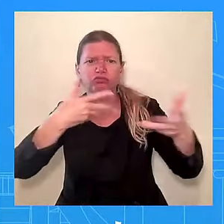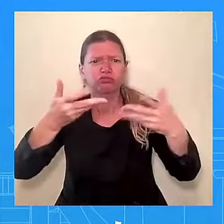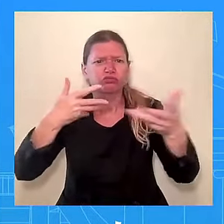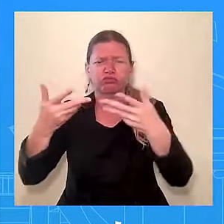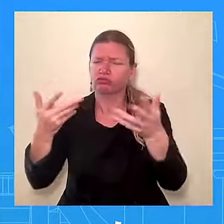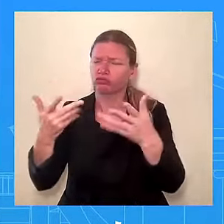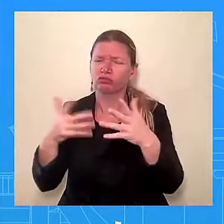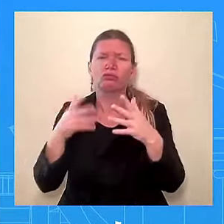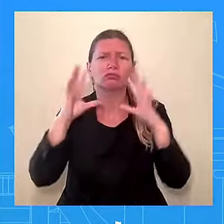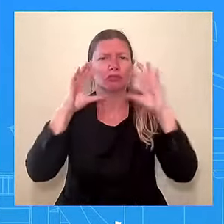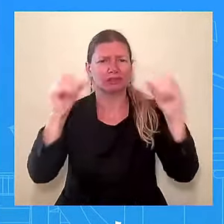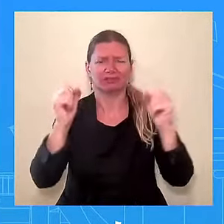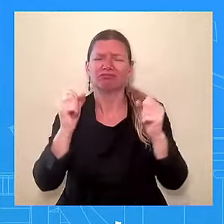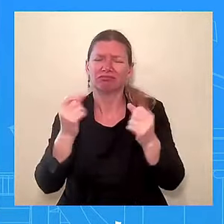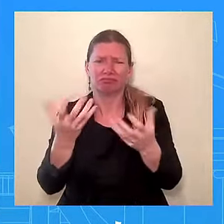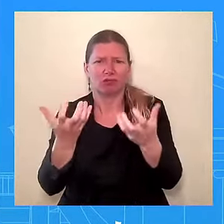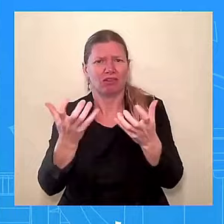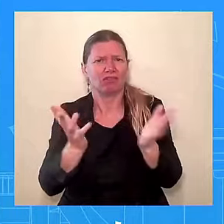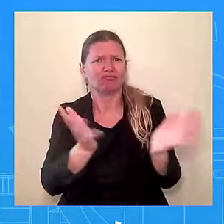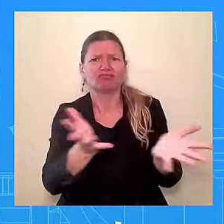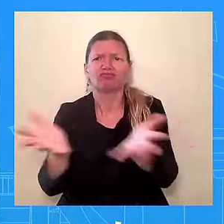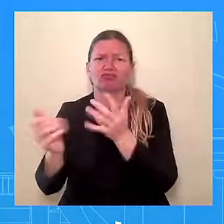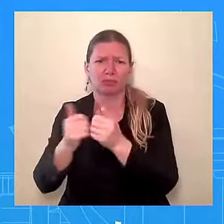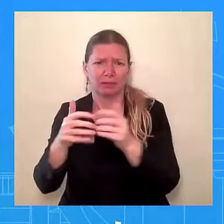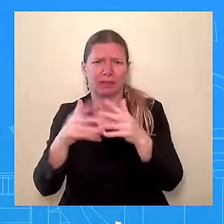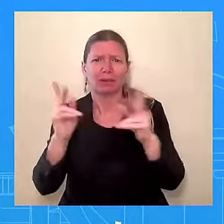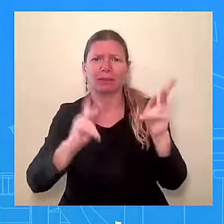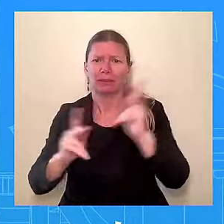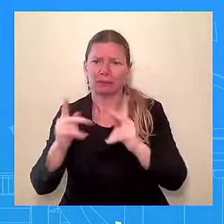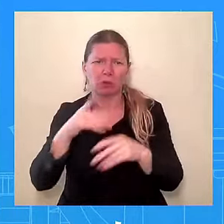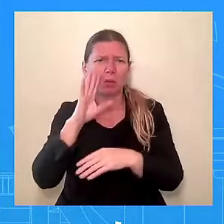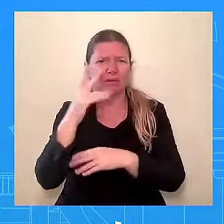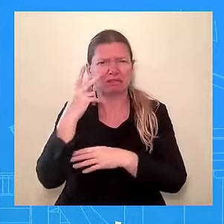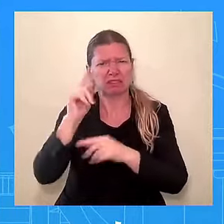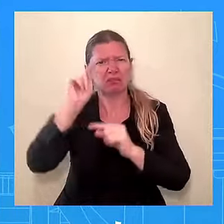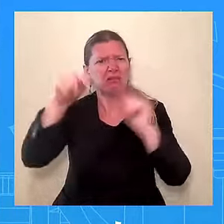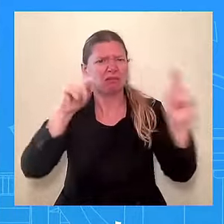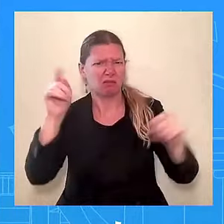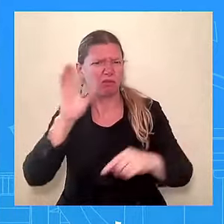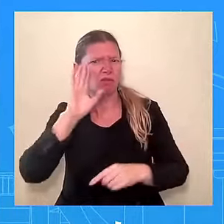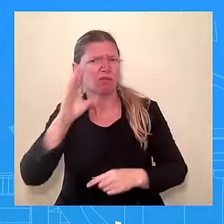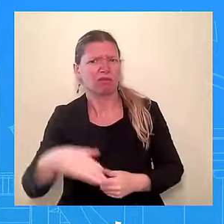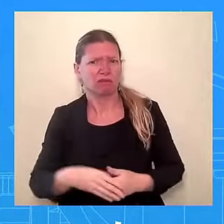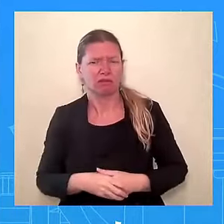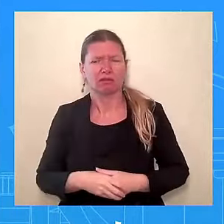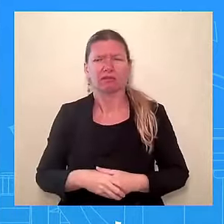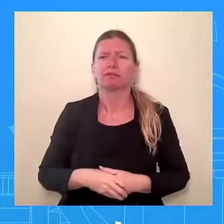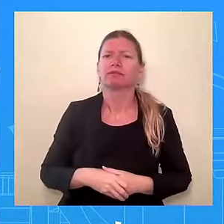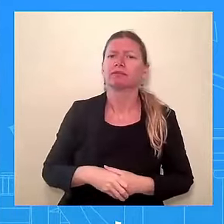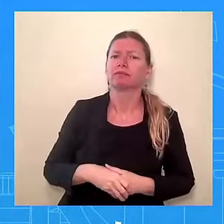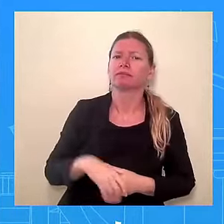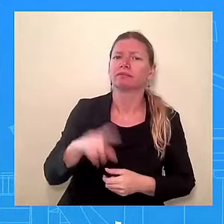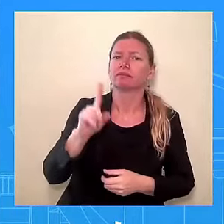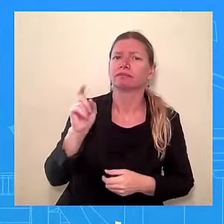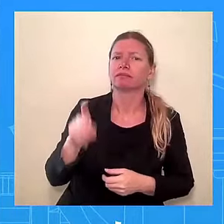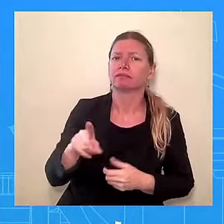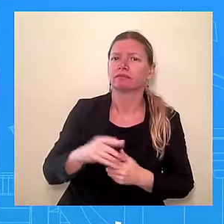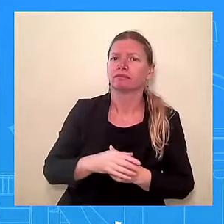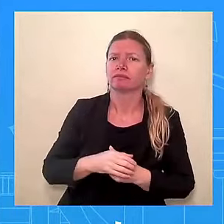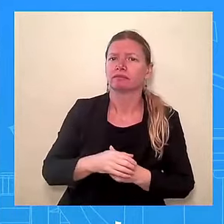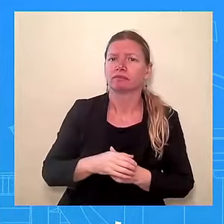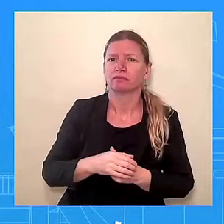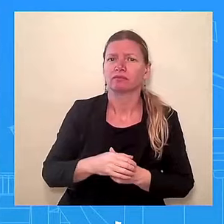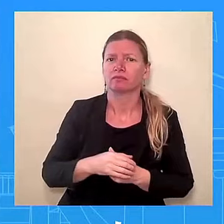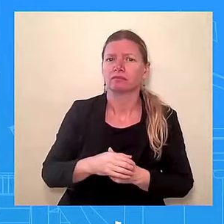Why haven't we heard from him, for instance, on the news unfolding in the Middle East? We heard from Secretary Lincoln. heard from Secretary Austin. We heard from the vice